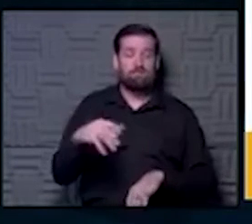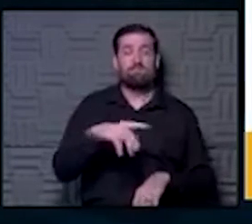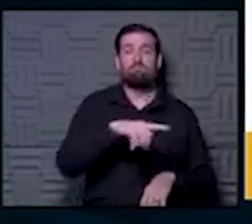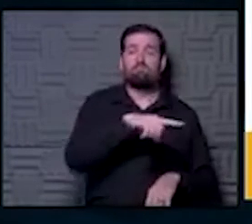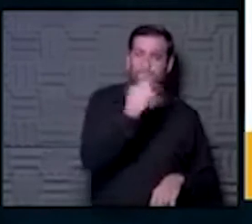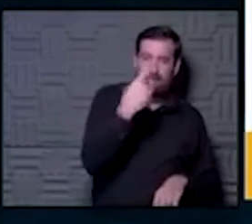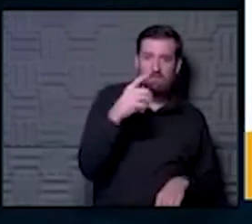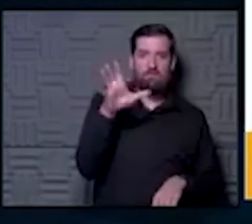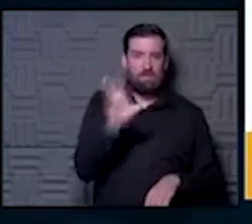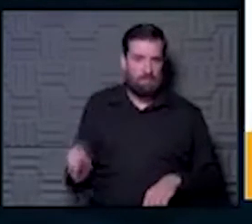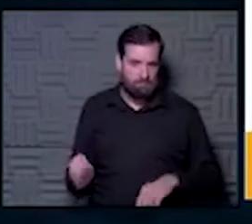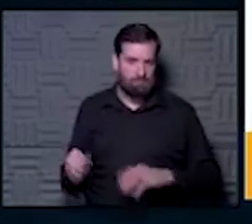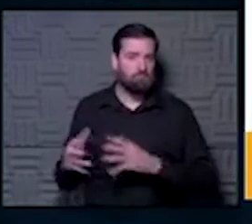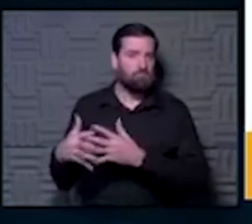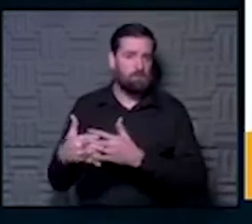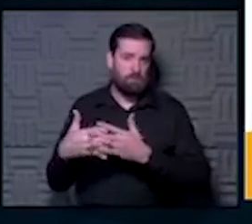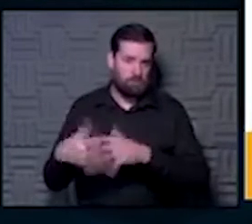residents.